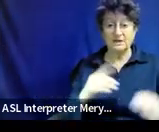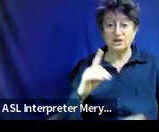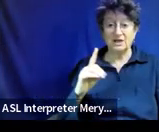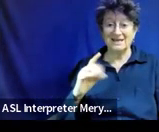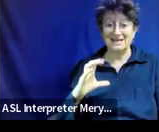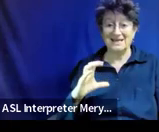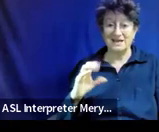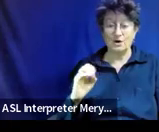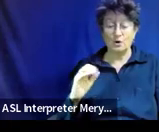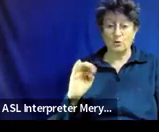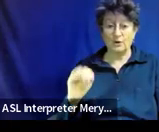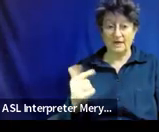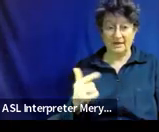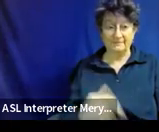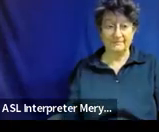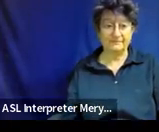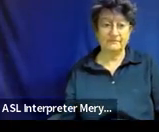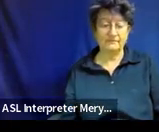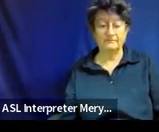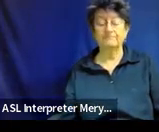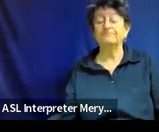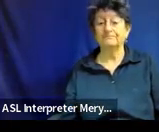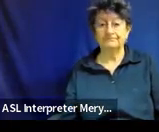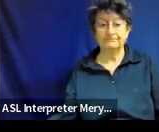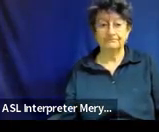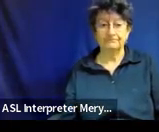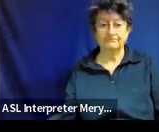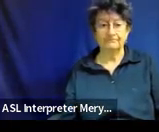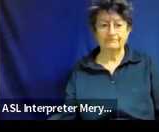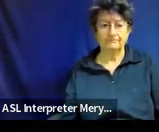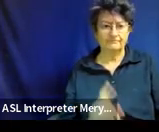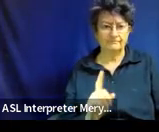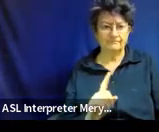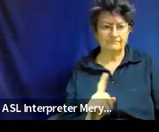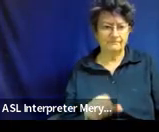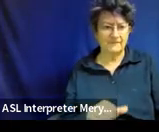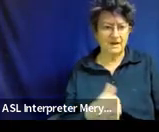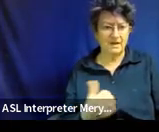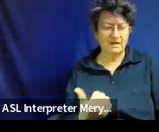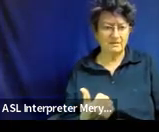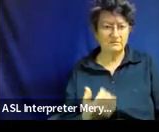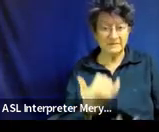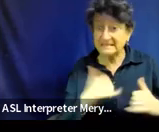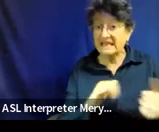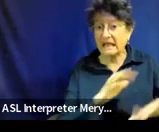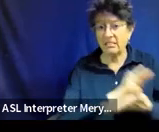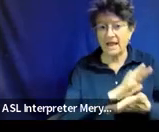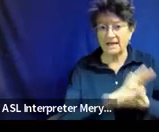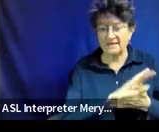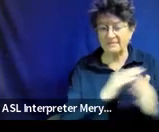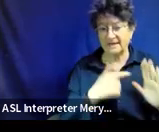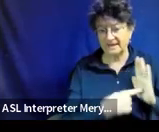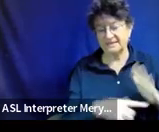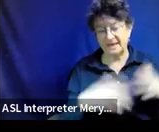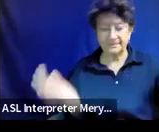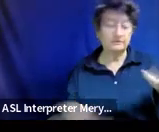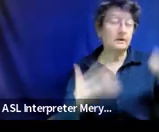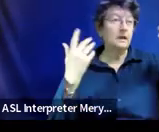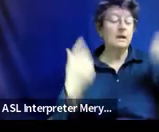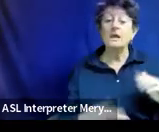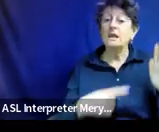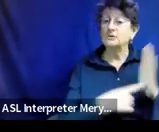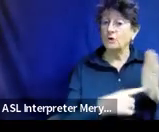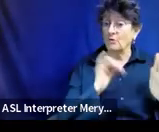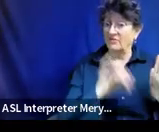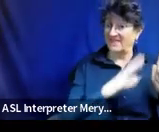All right, let's look at some, well, no, this is still an academic example. Okay, so Eli